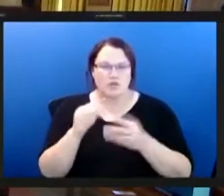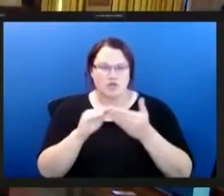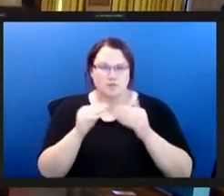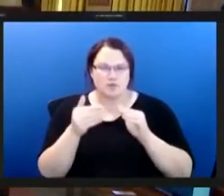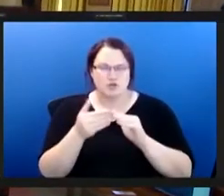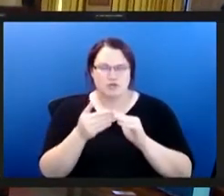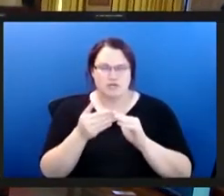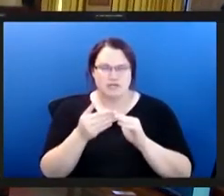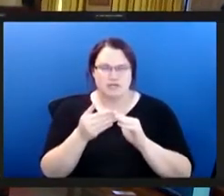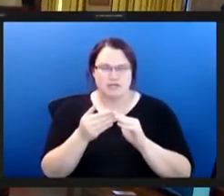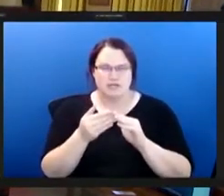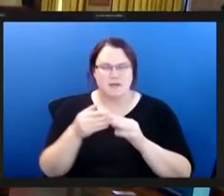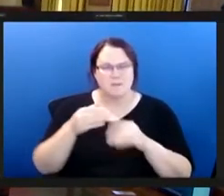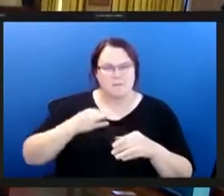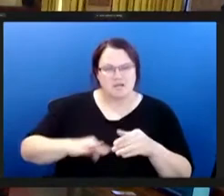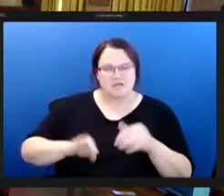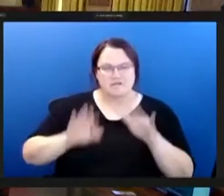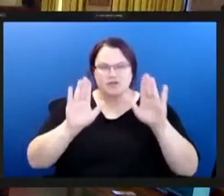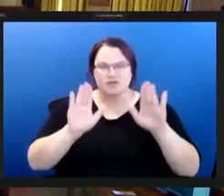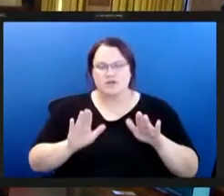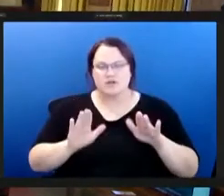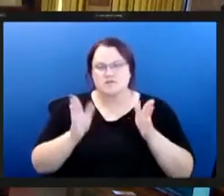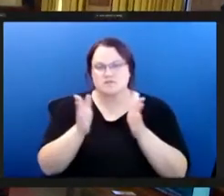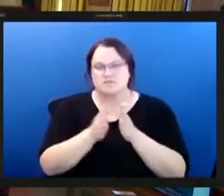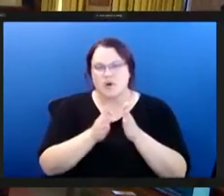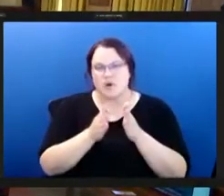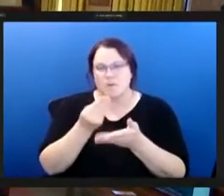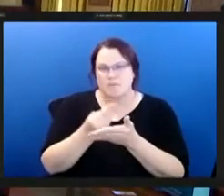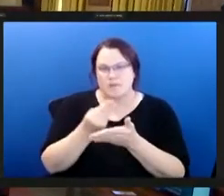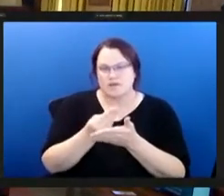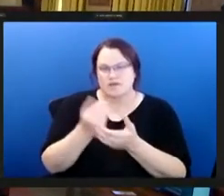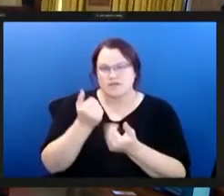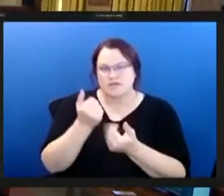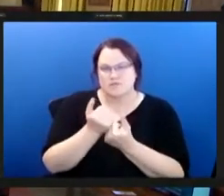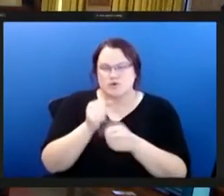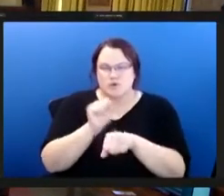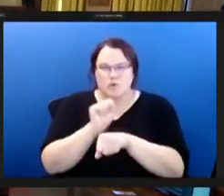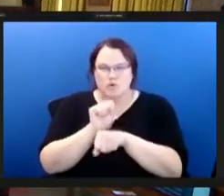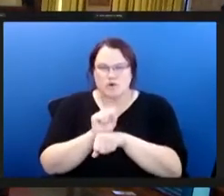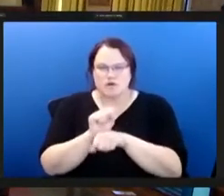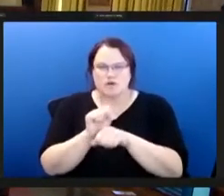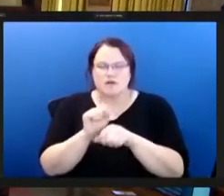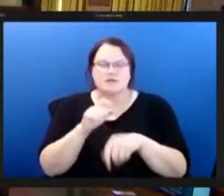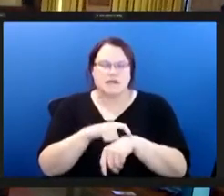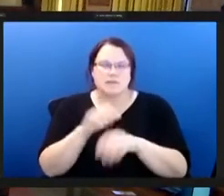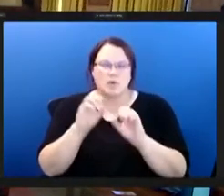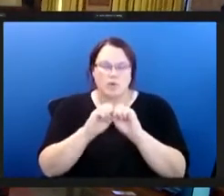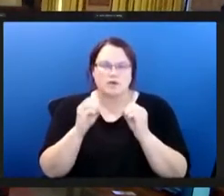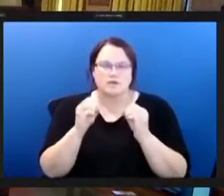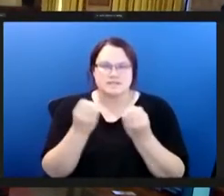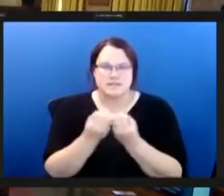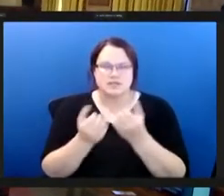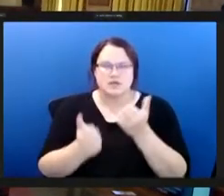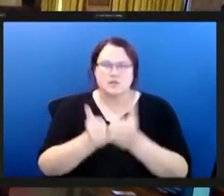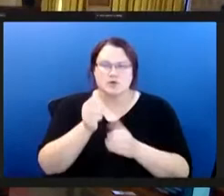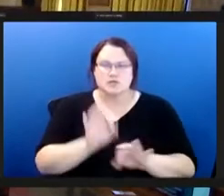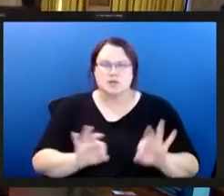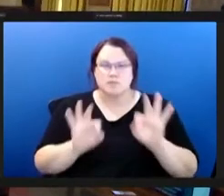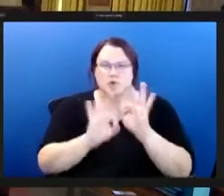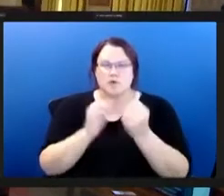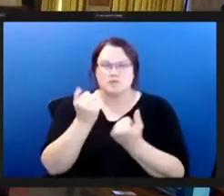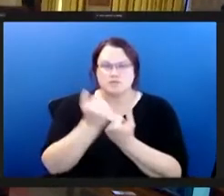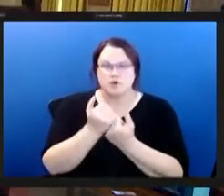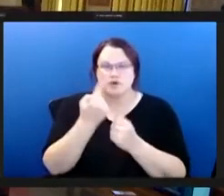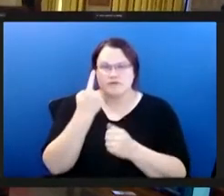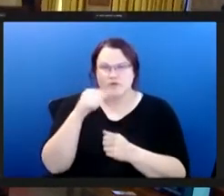growing space has benefited greatly from receiving small grants to support our work throughout our time as an organization the most important support i think we've had for this